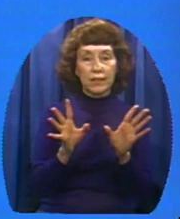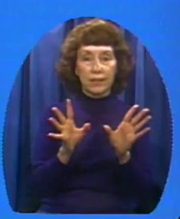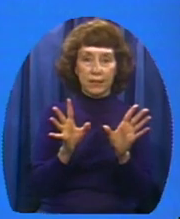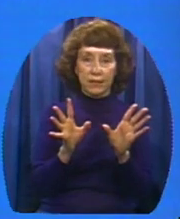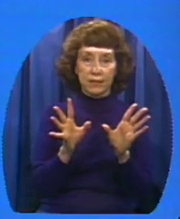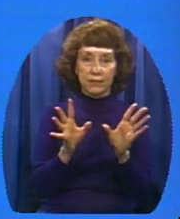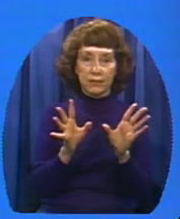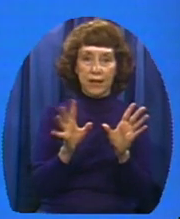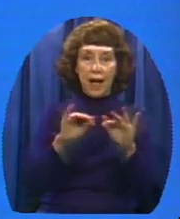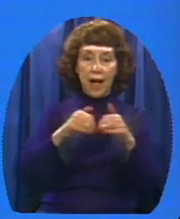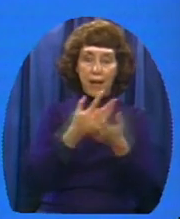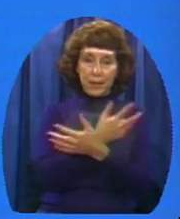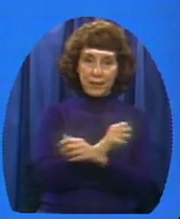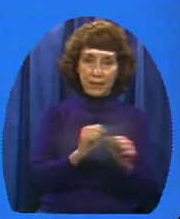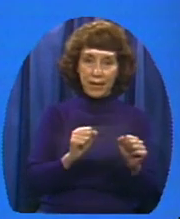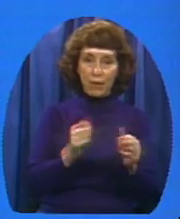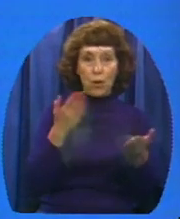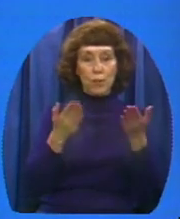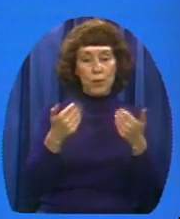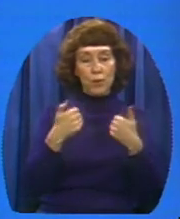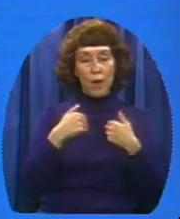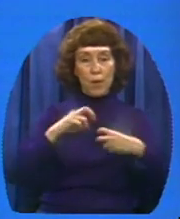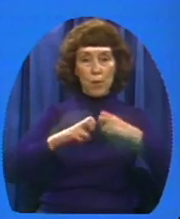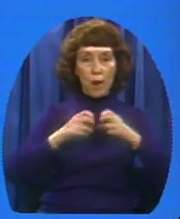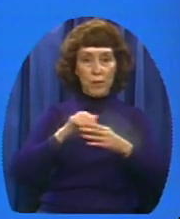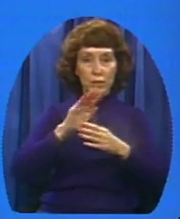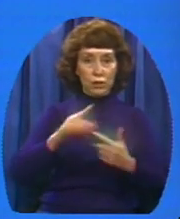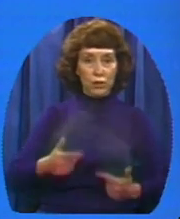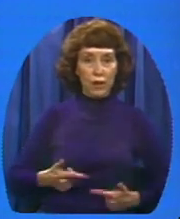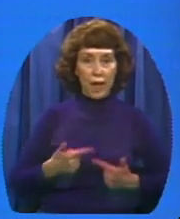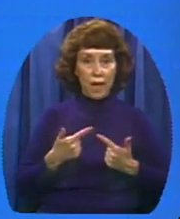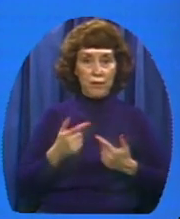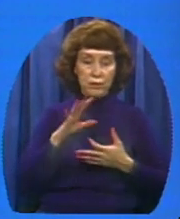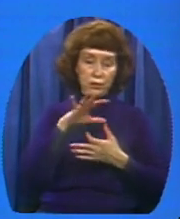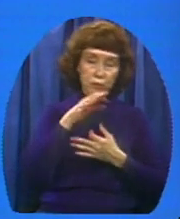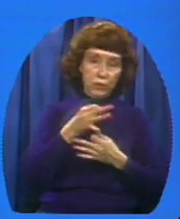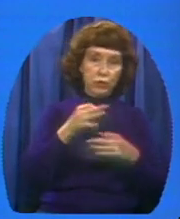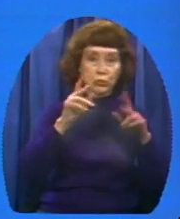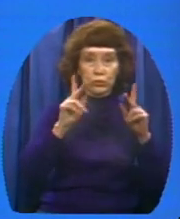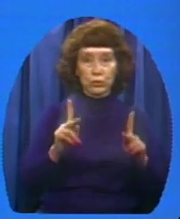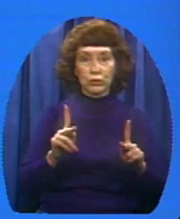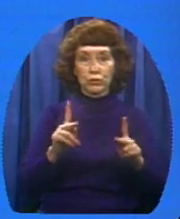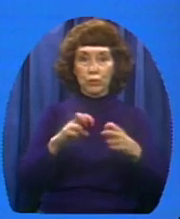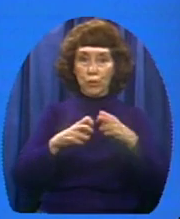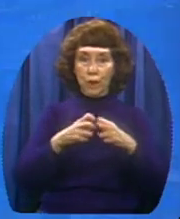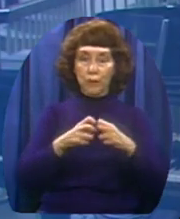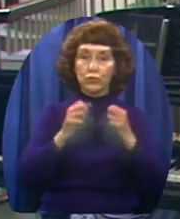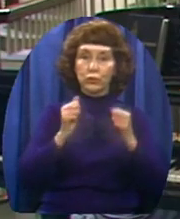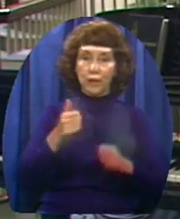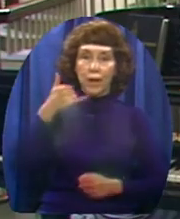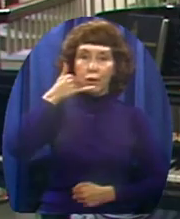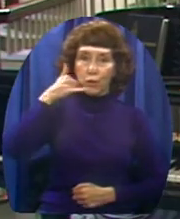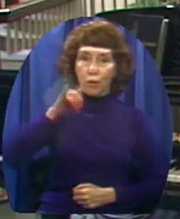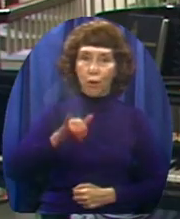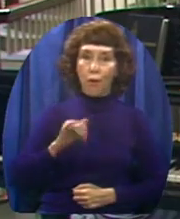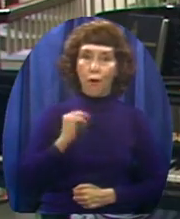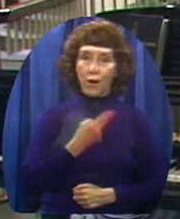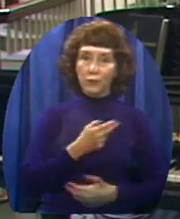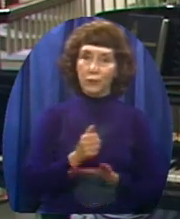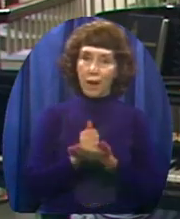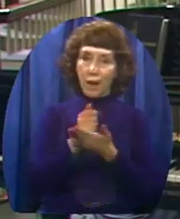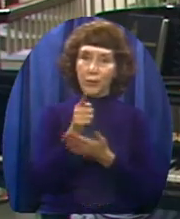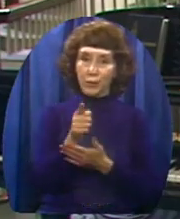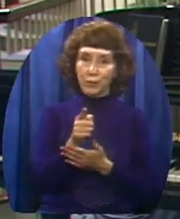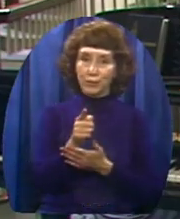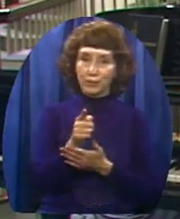hotline 24 hours a day If you're deaf There's a free TTY line for you Let's stand please to pray Father